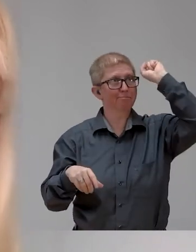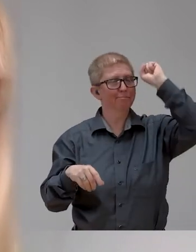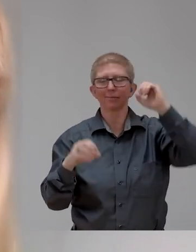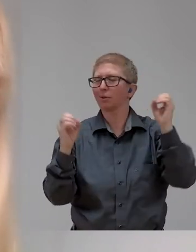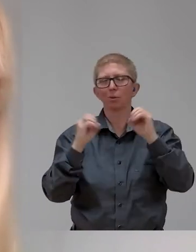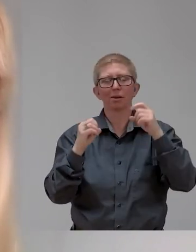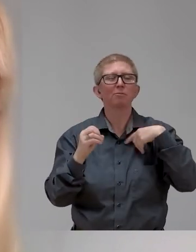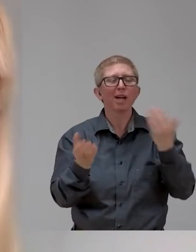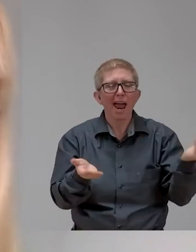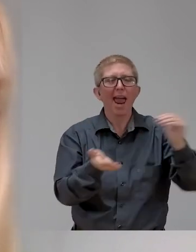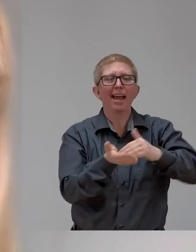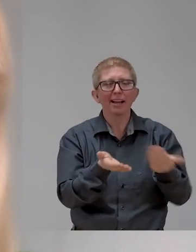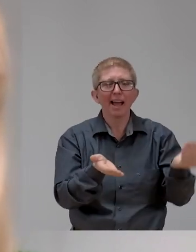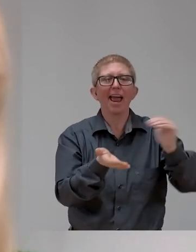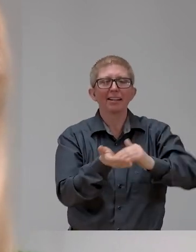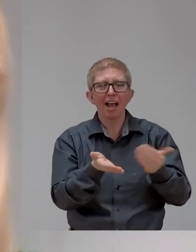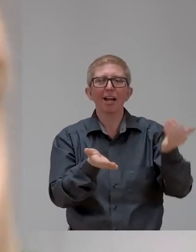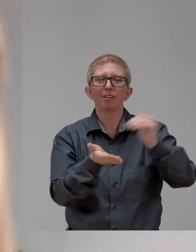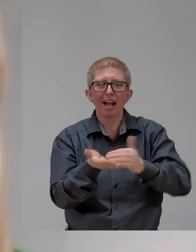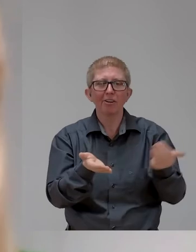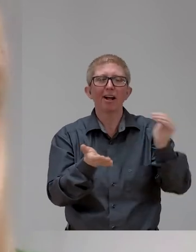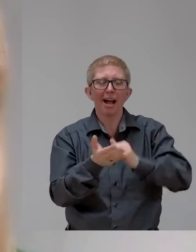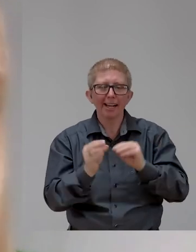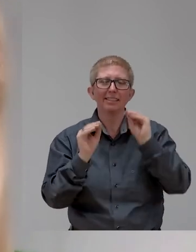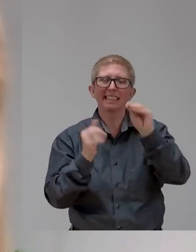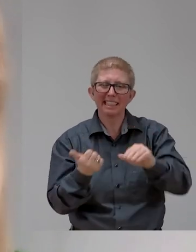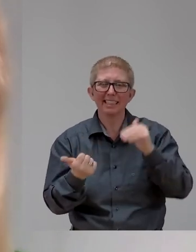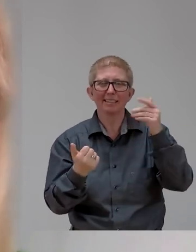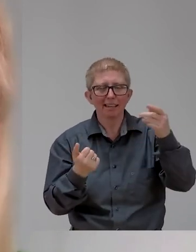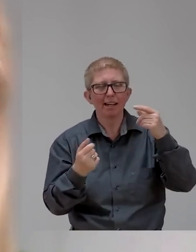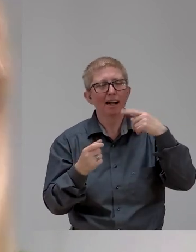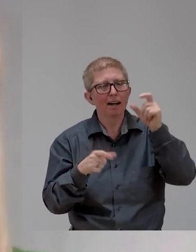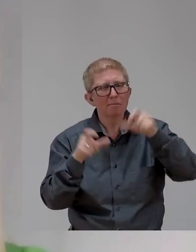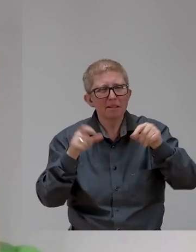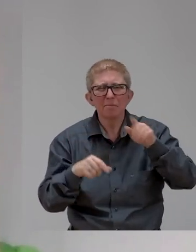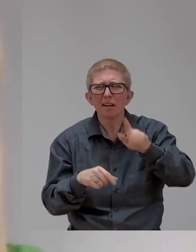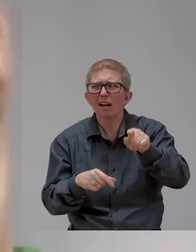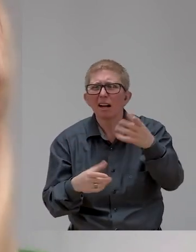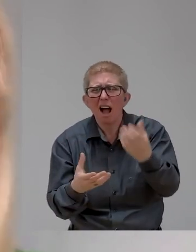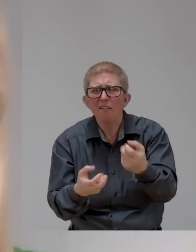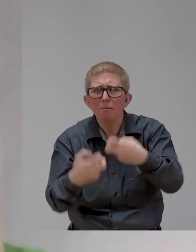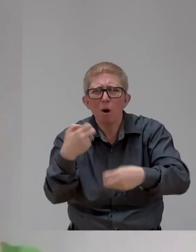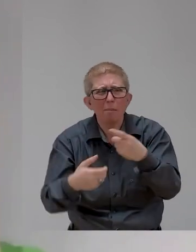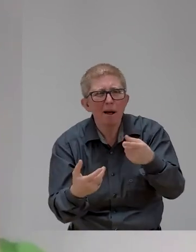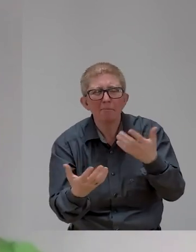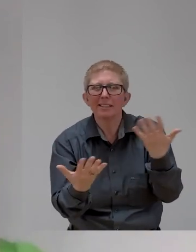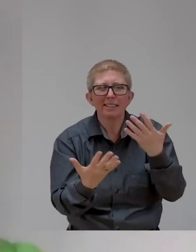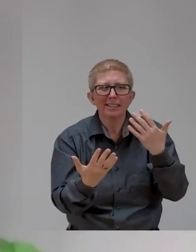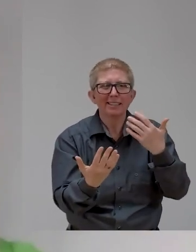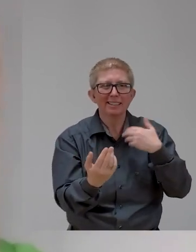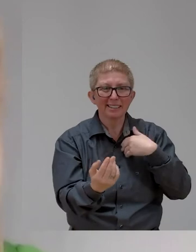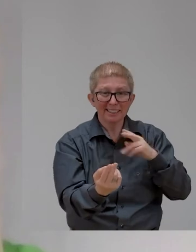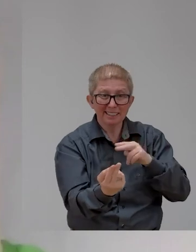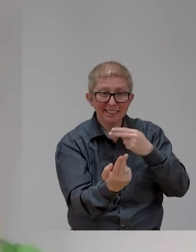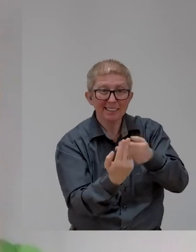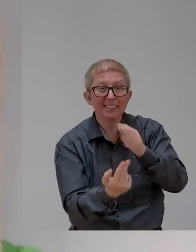about trying to see people where they're at, as Hector said, and find the language that is